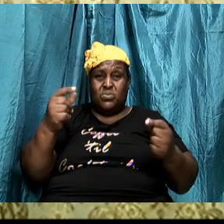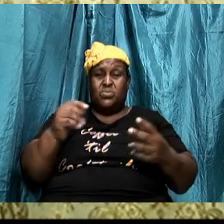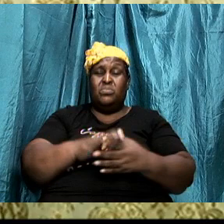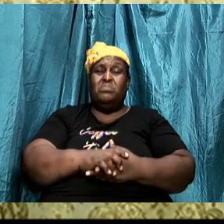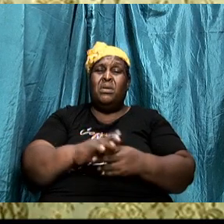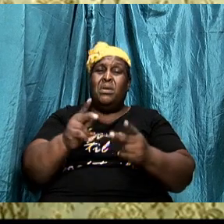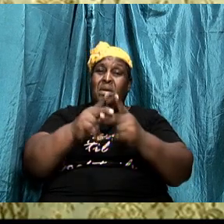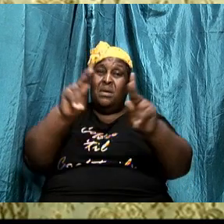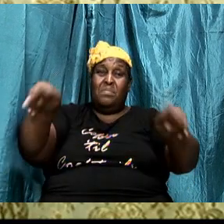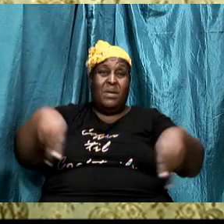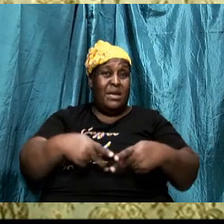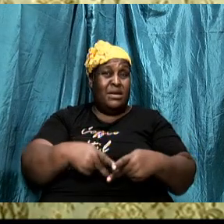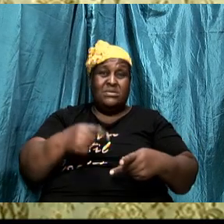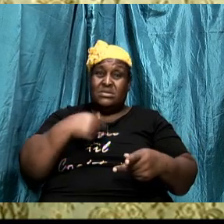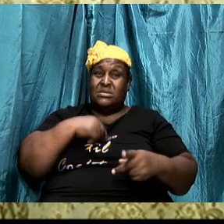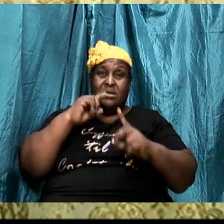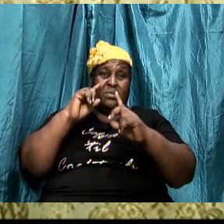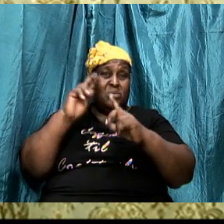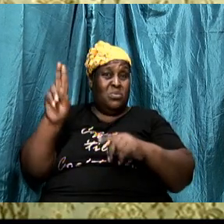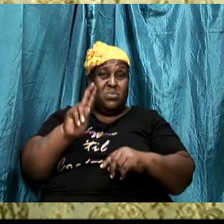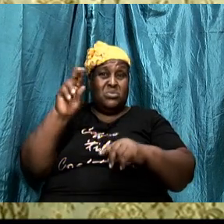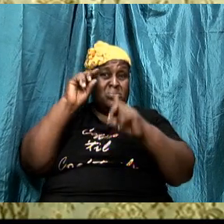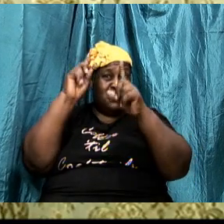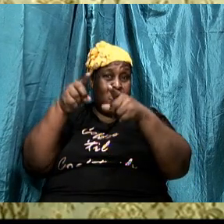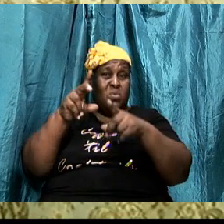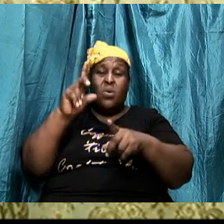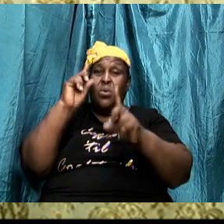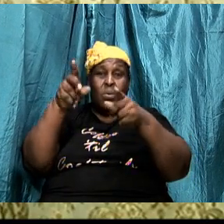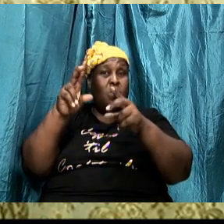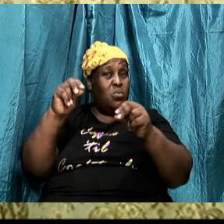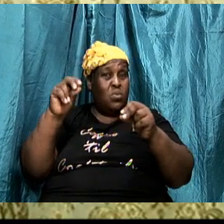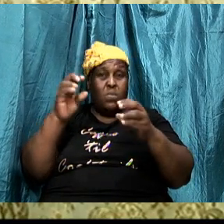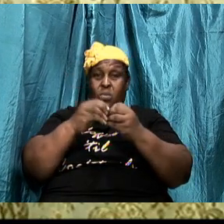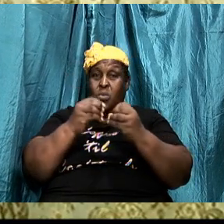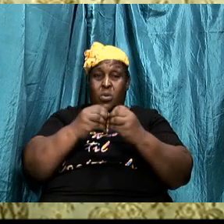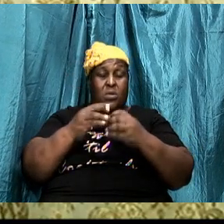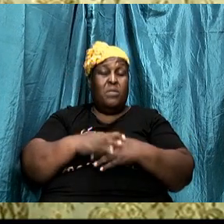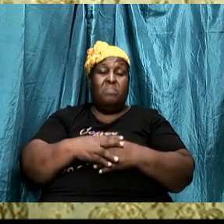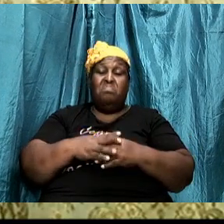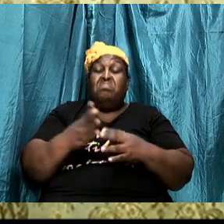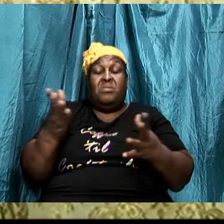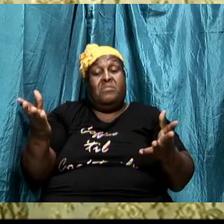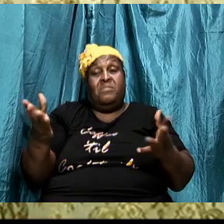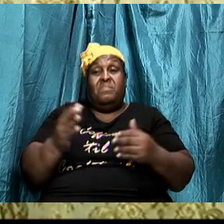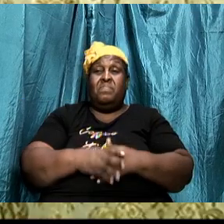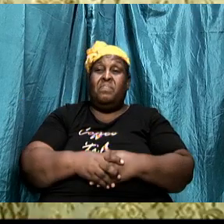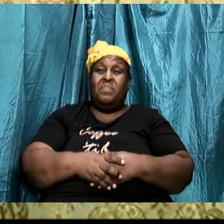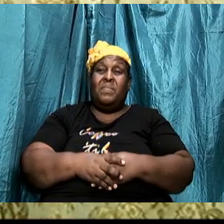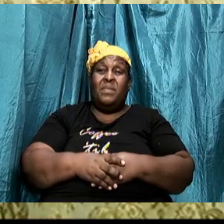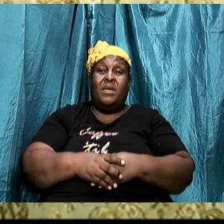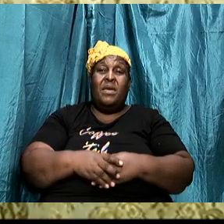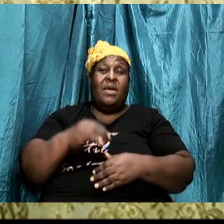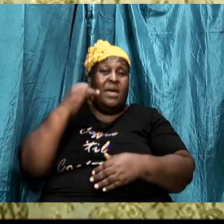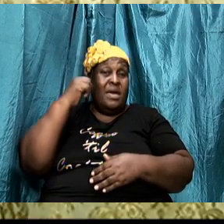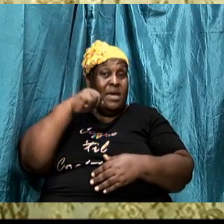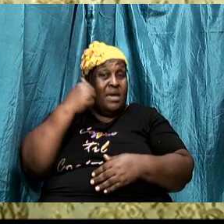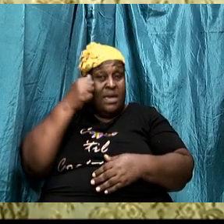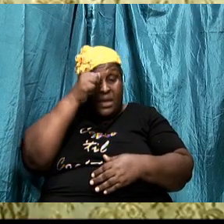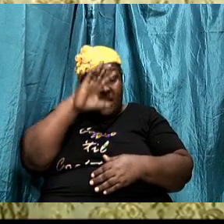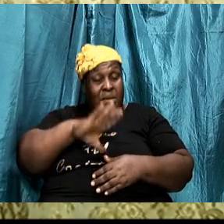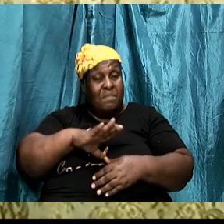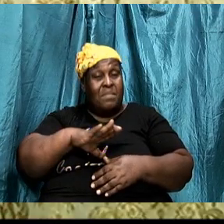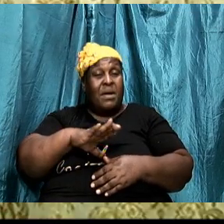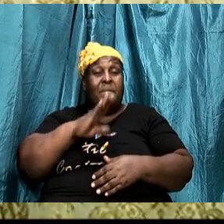places I used to go I go them no more therefore if any man be in